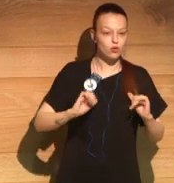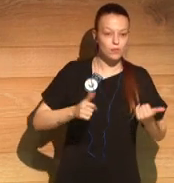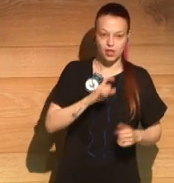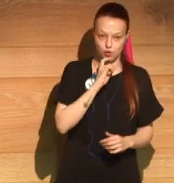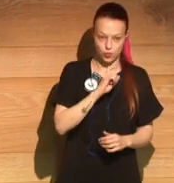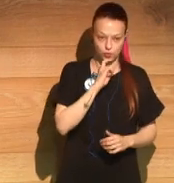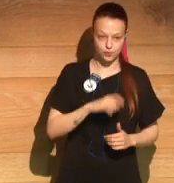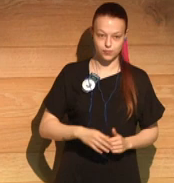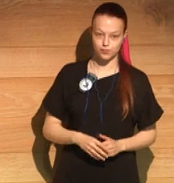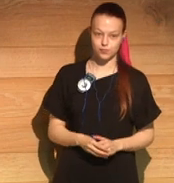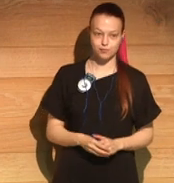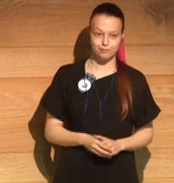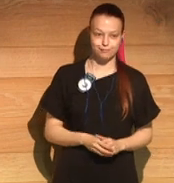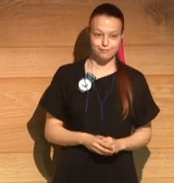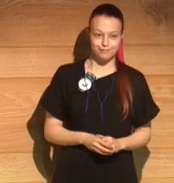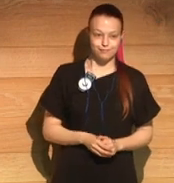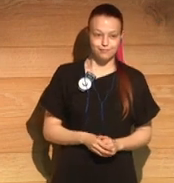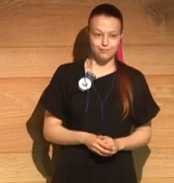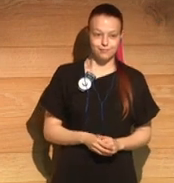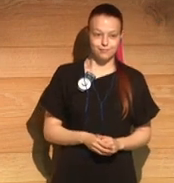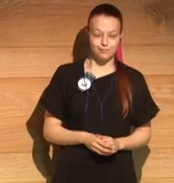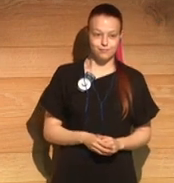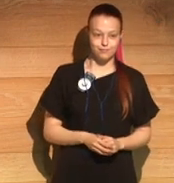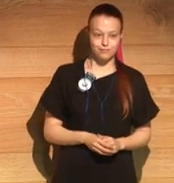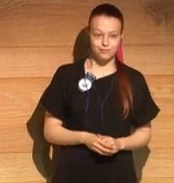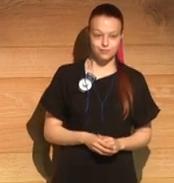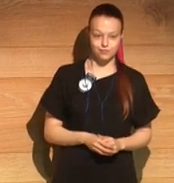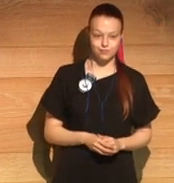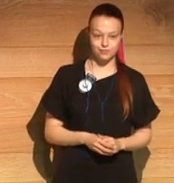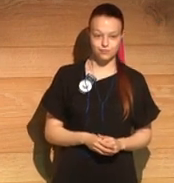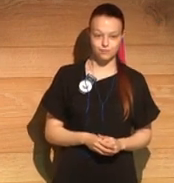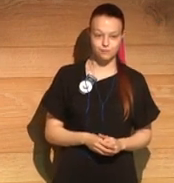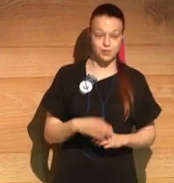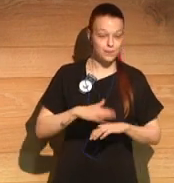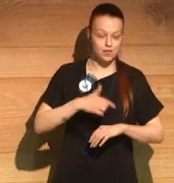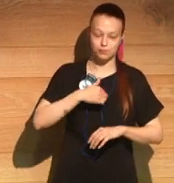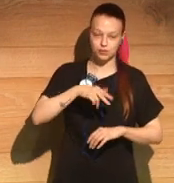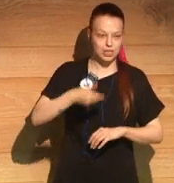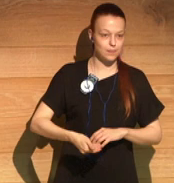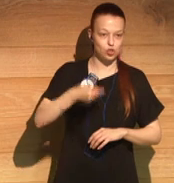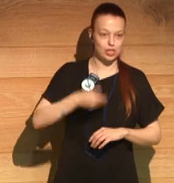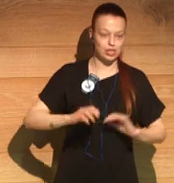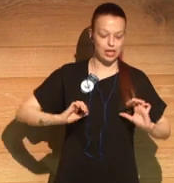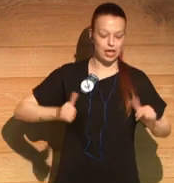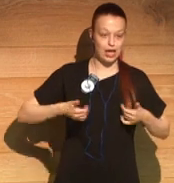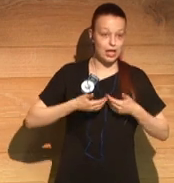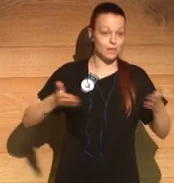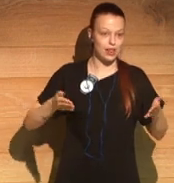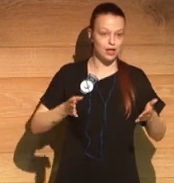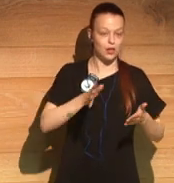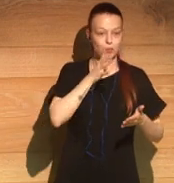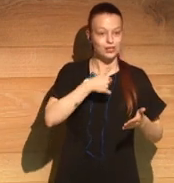did that arise? Yeah, it was very important to me at the start because I knew that it was going to be quite a long novel.